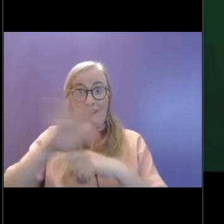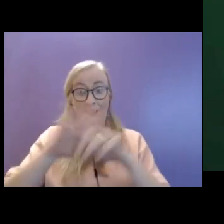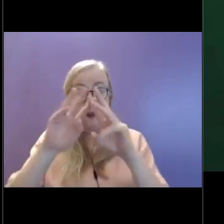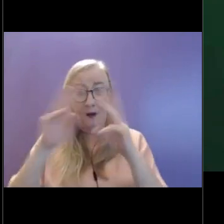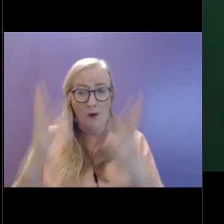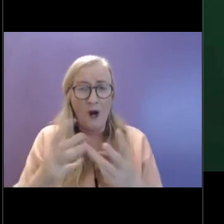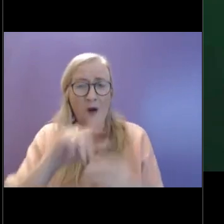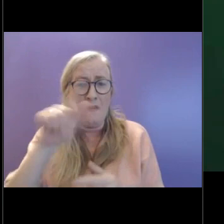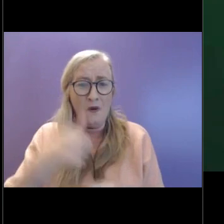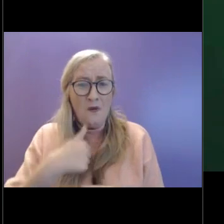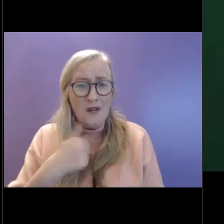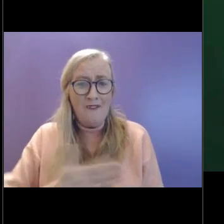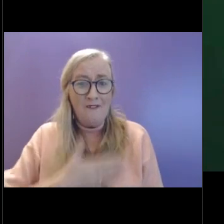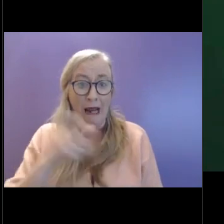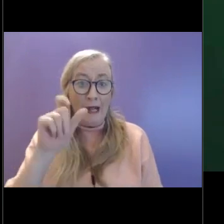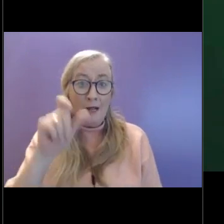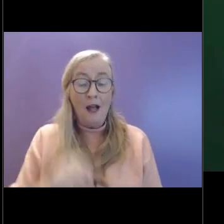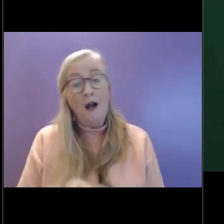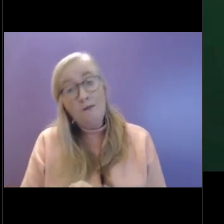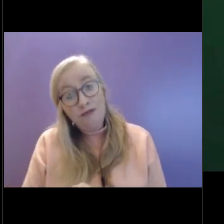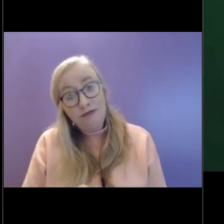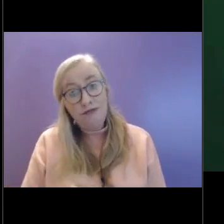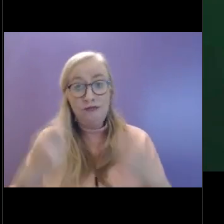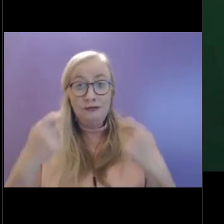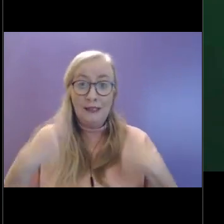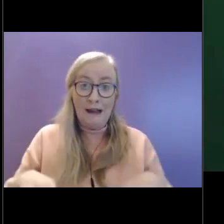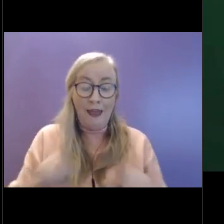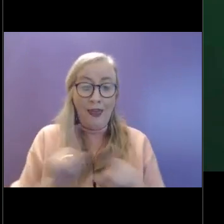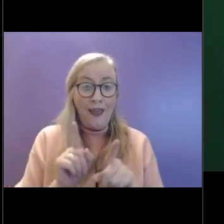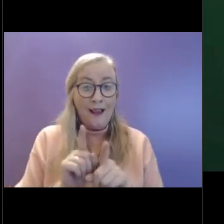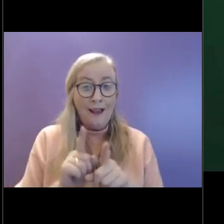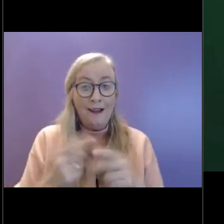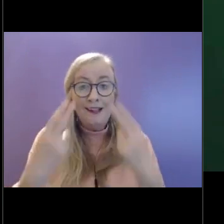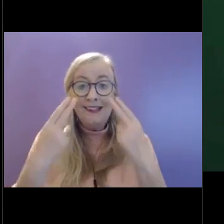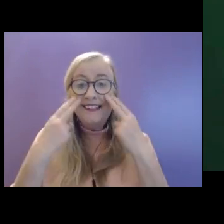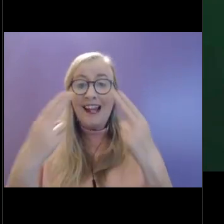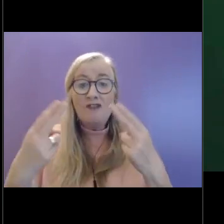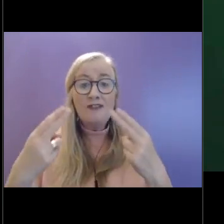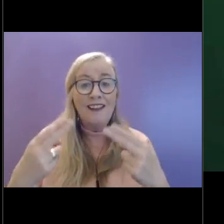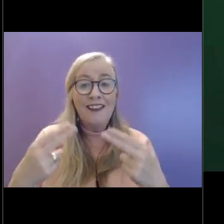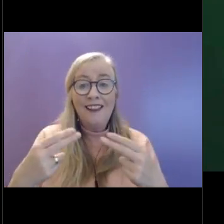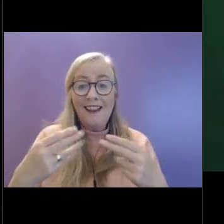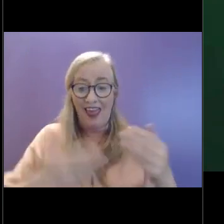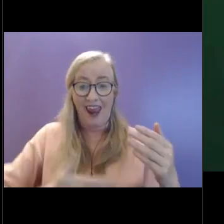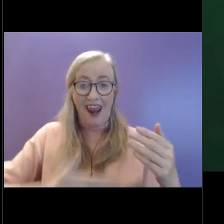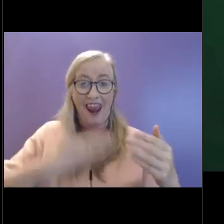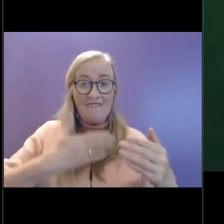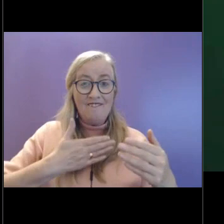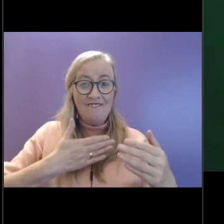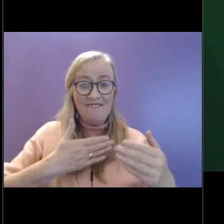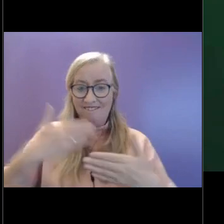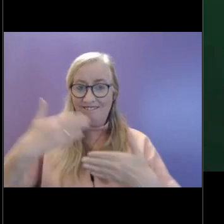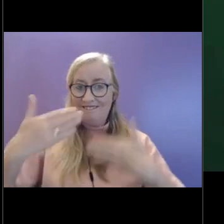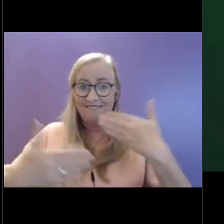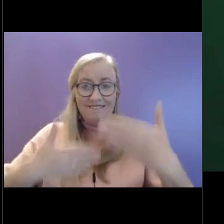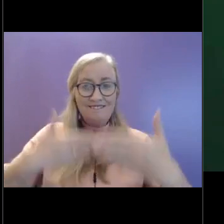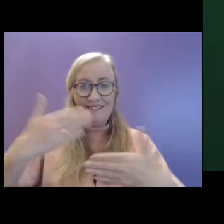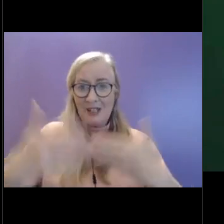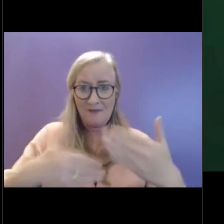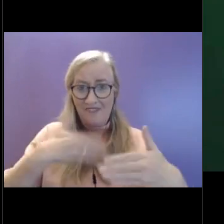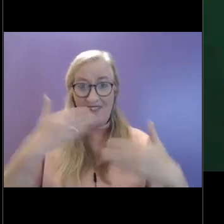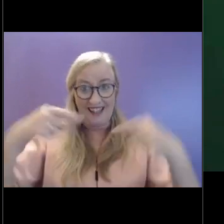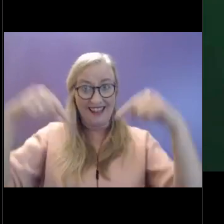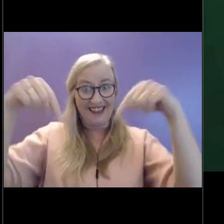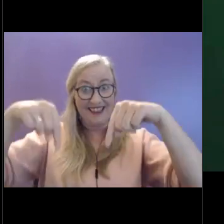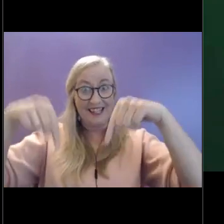a bit more depleted in winter anyway, where the natural kind of cycle of of life and of the seasons is this is a time of